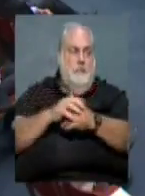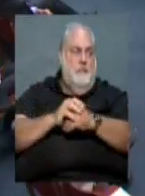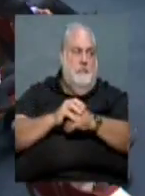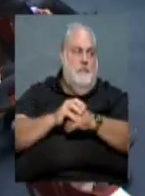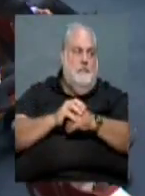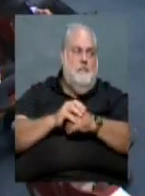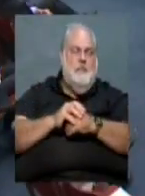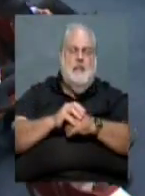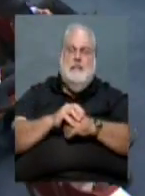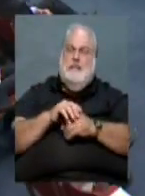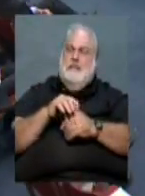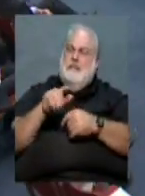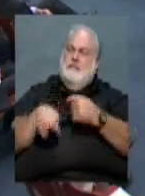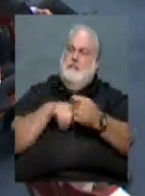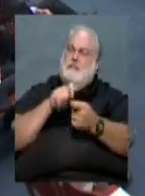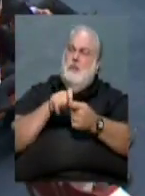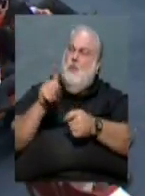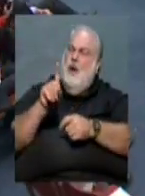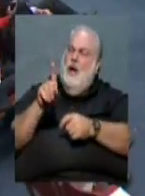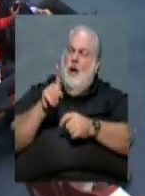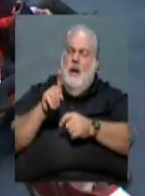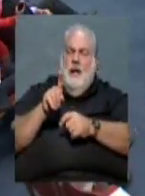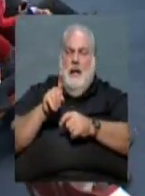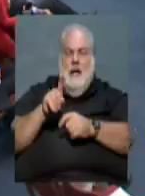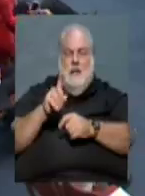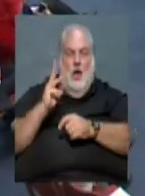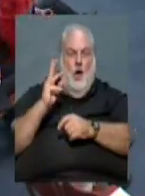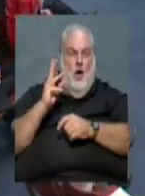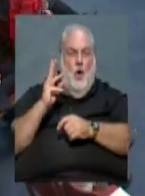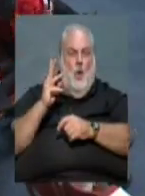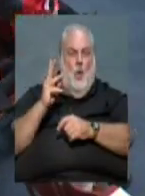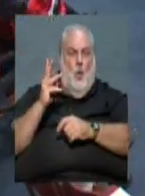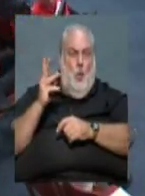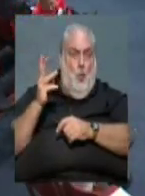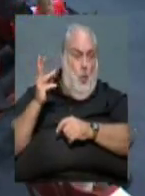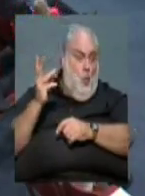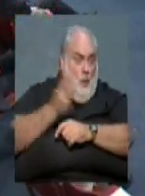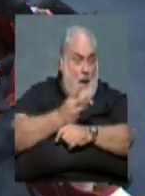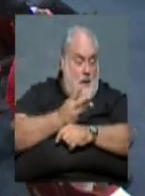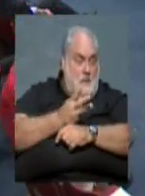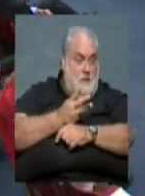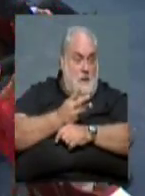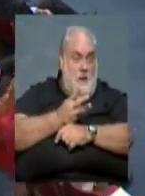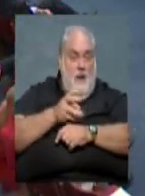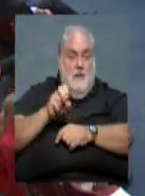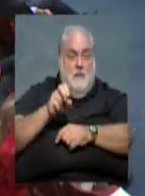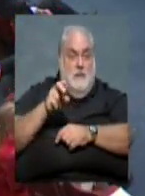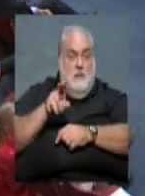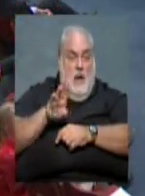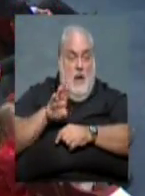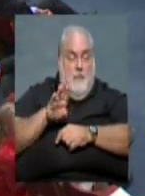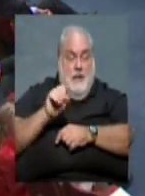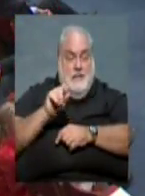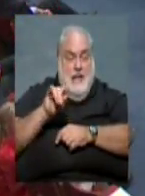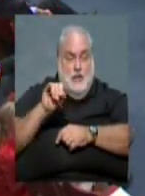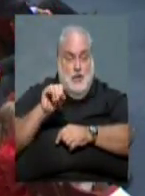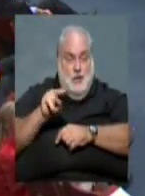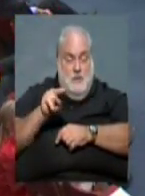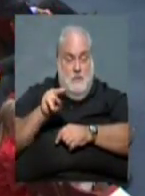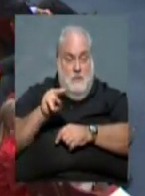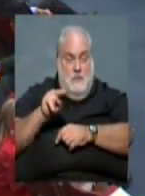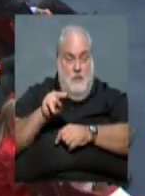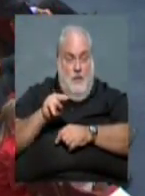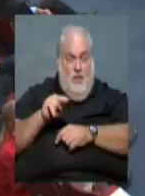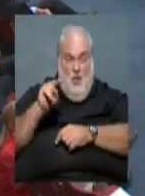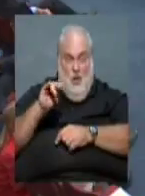10 is it from? Director Cazort, it's directly west of the substation that's on the